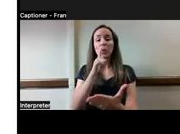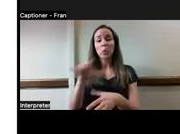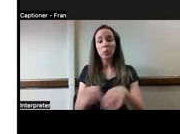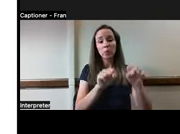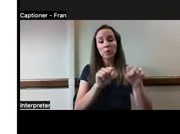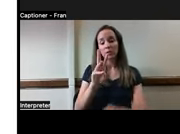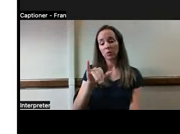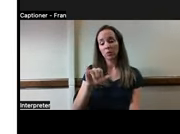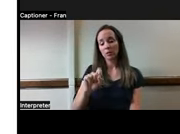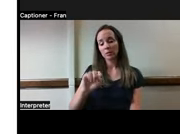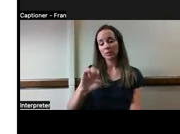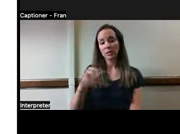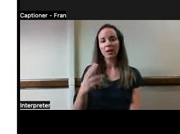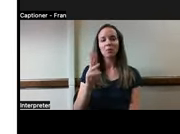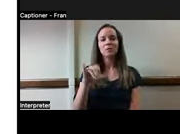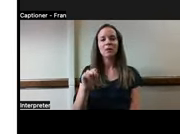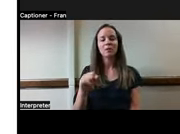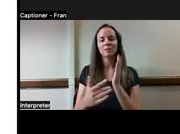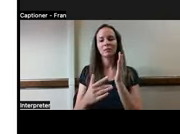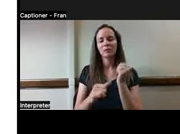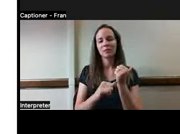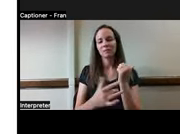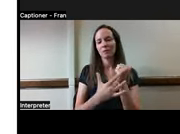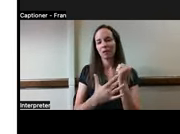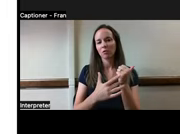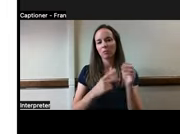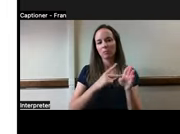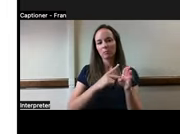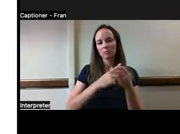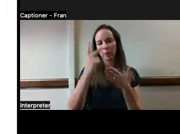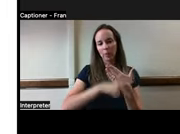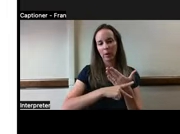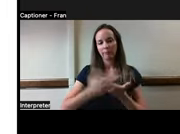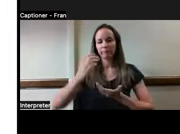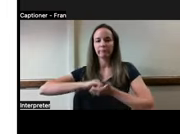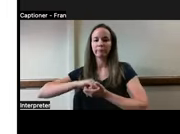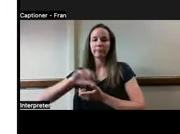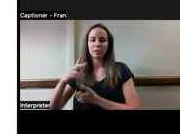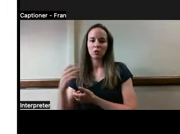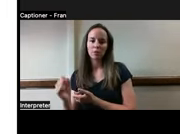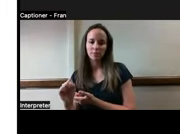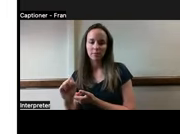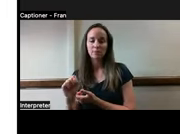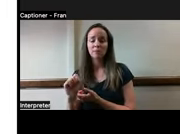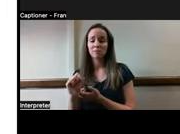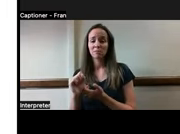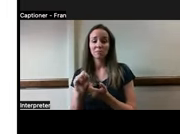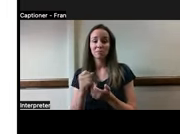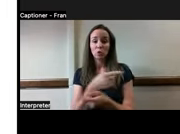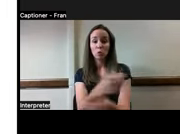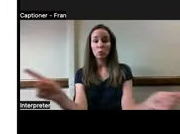Wisconsin's Assistive Technology Act program and the Department of Health Services. It is free to you today,